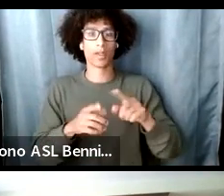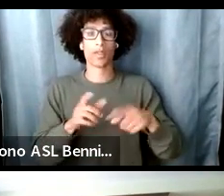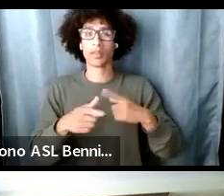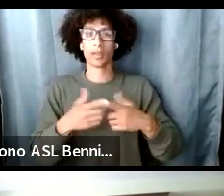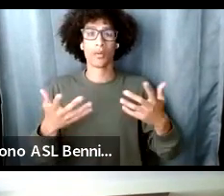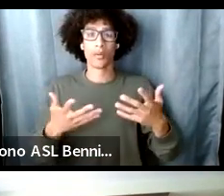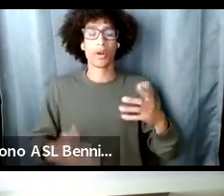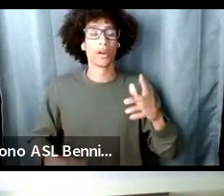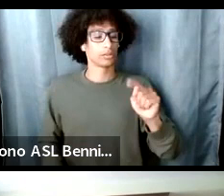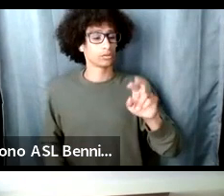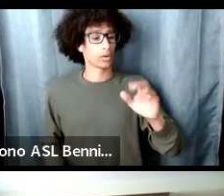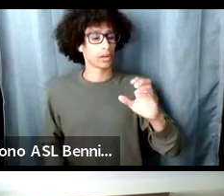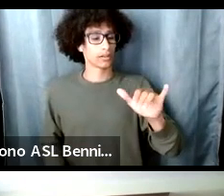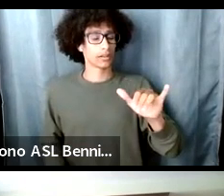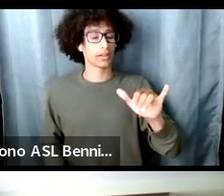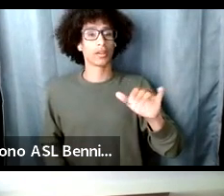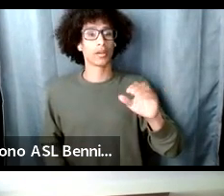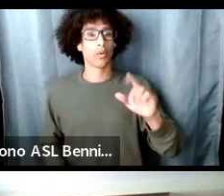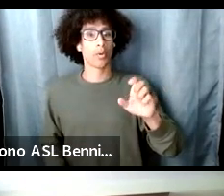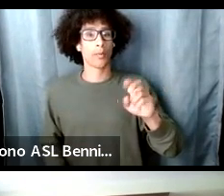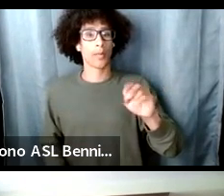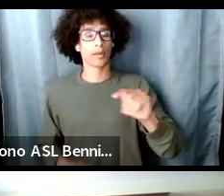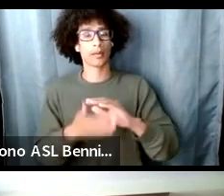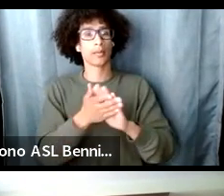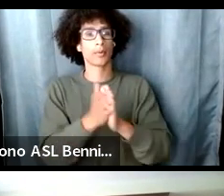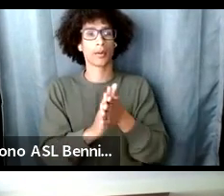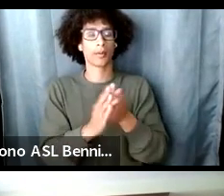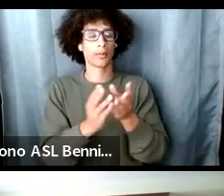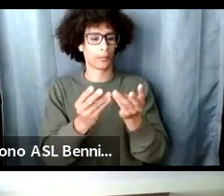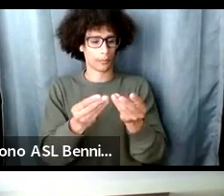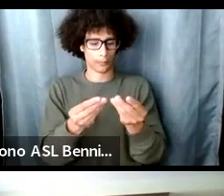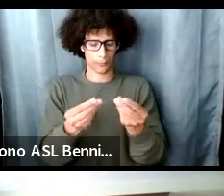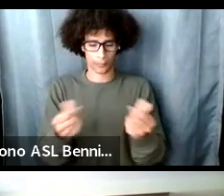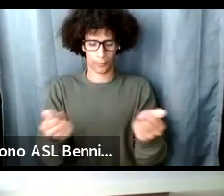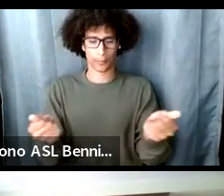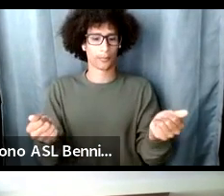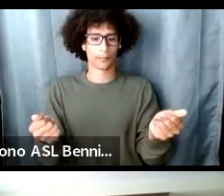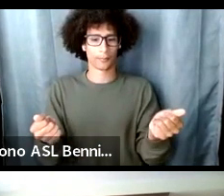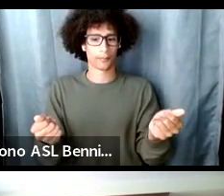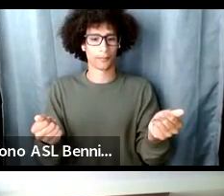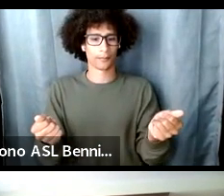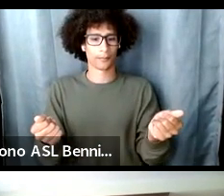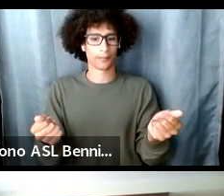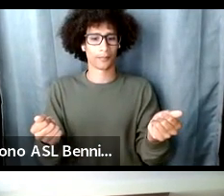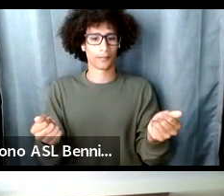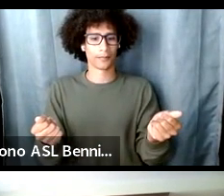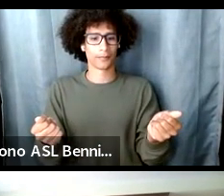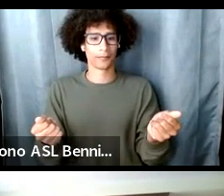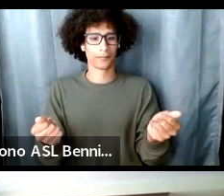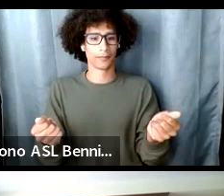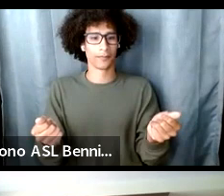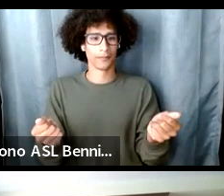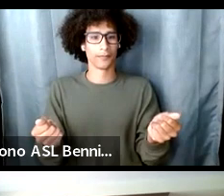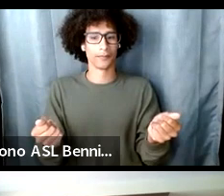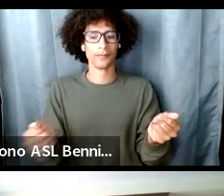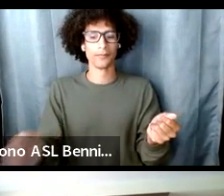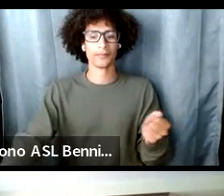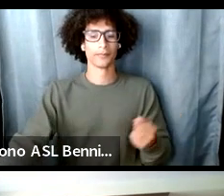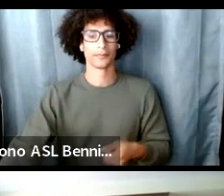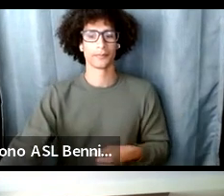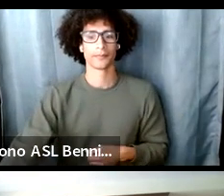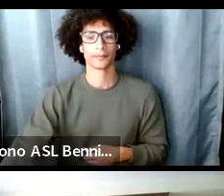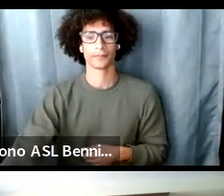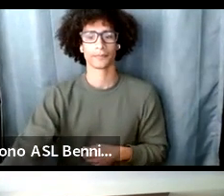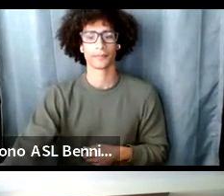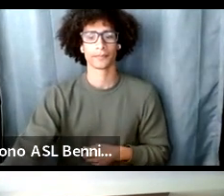you transmute yourself as a performer and and you literally paint that